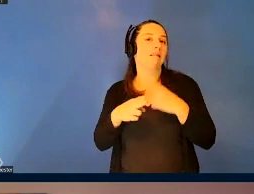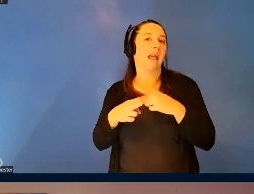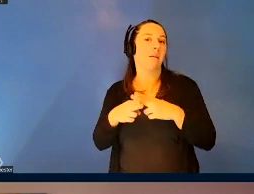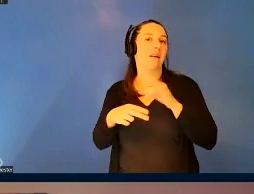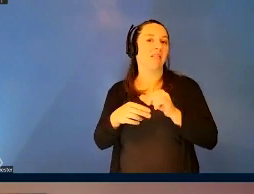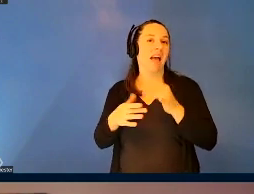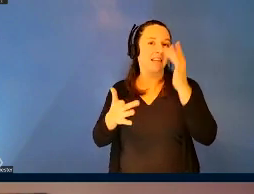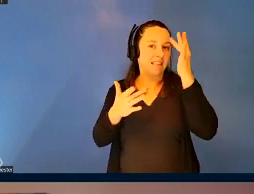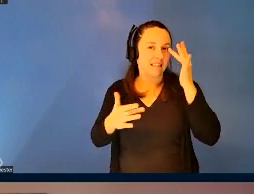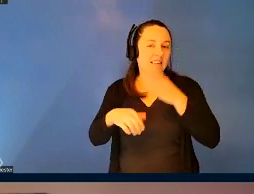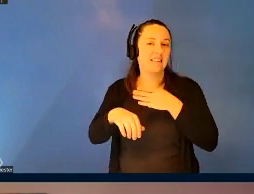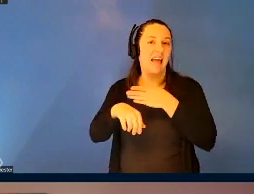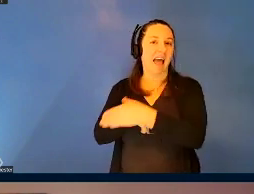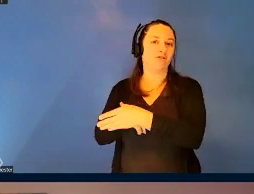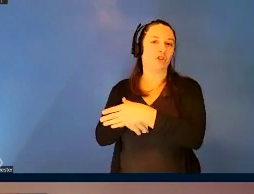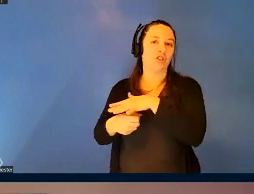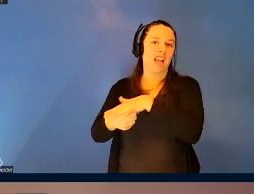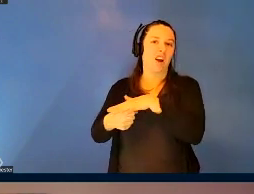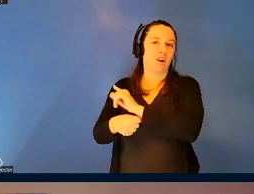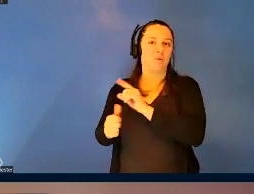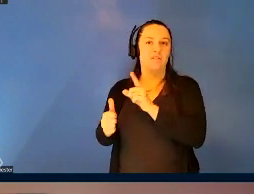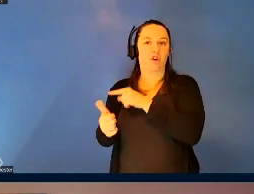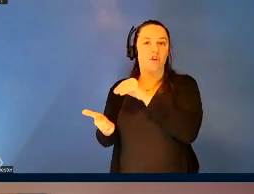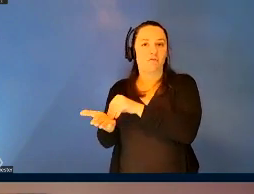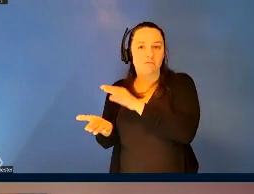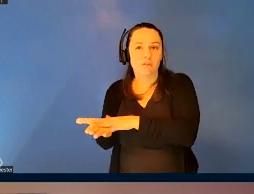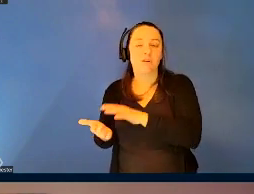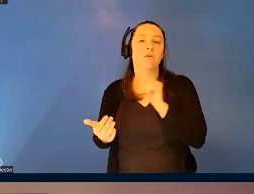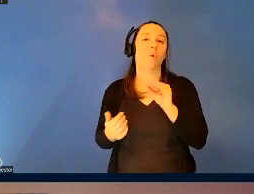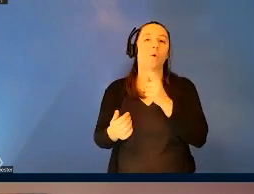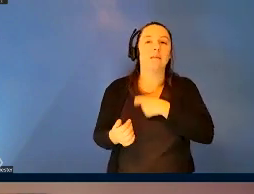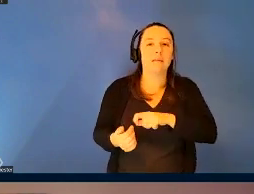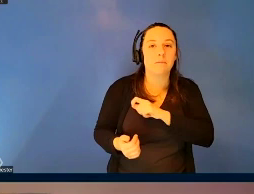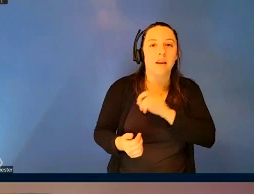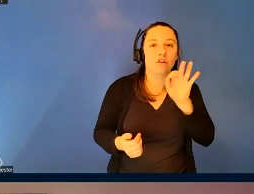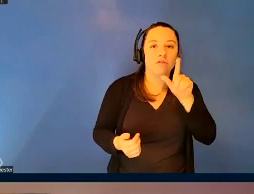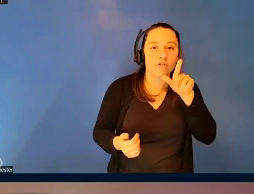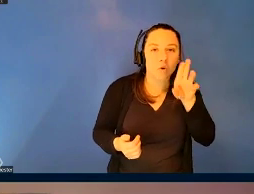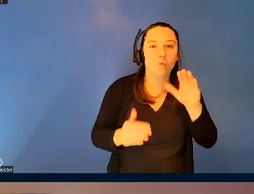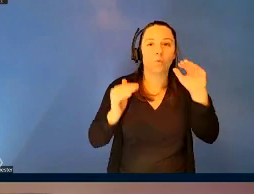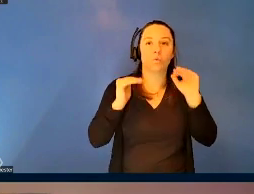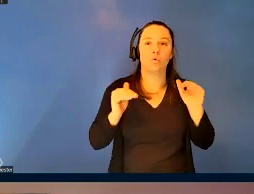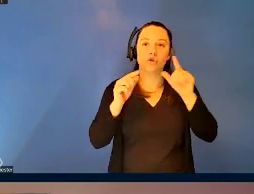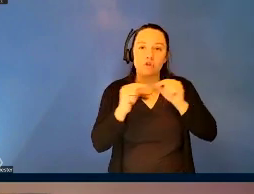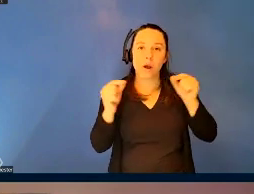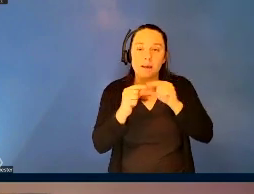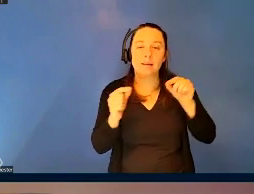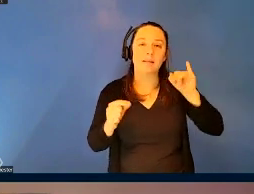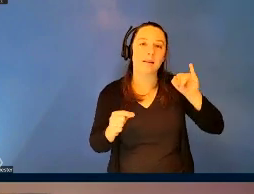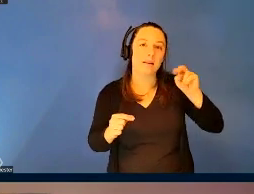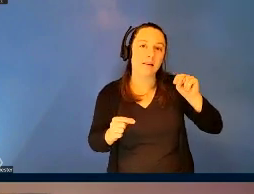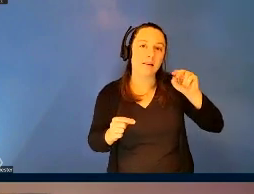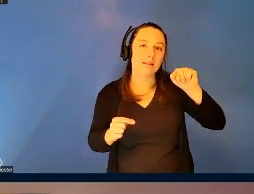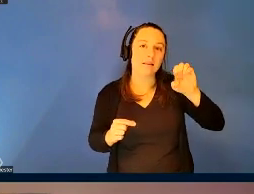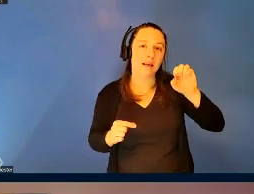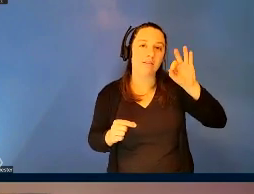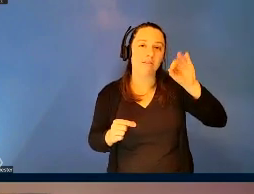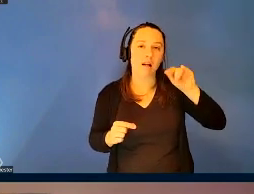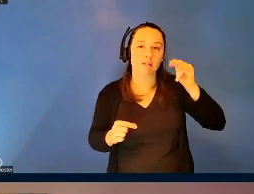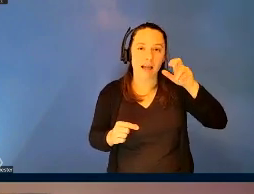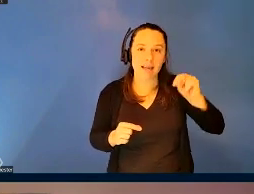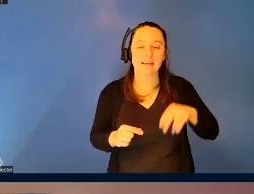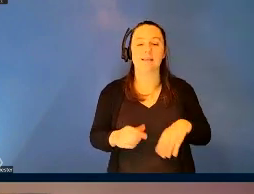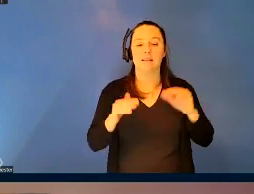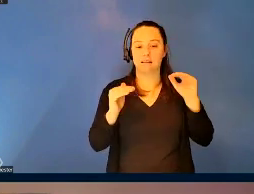for example, Spanish flu, Japanese encephalitis, Russian flu, China virus, impact policies and